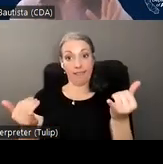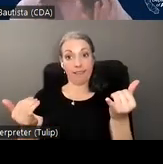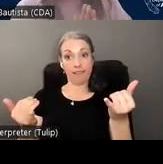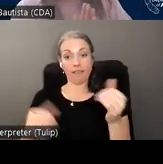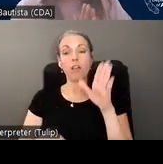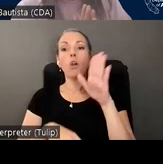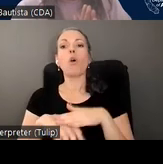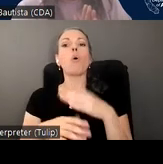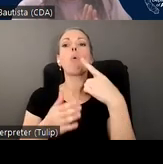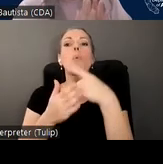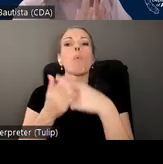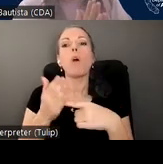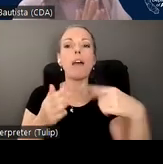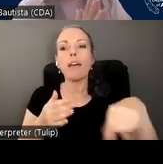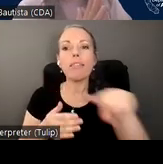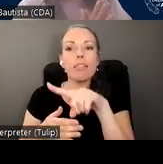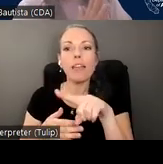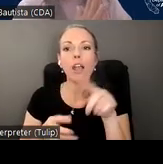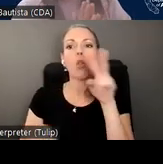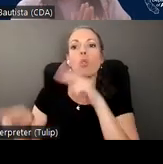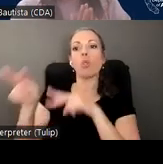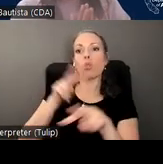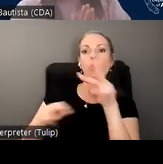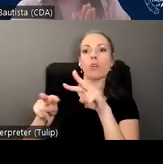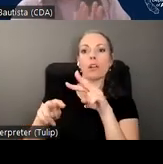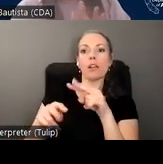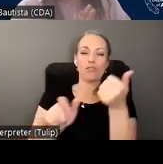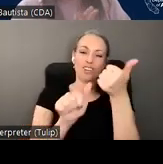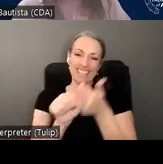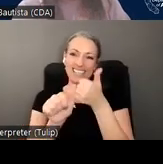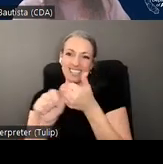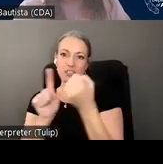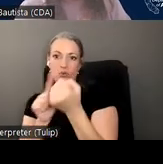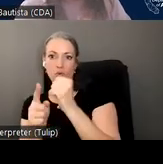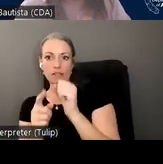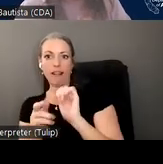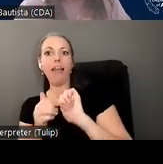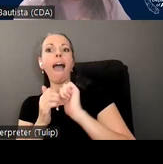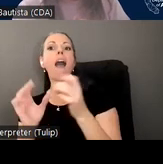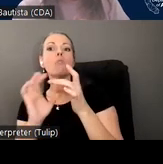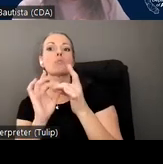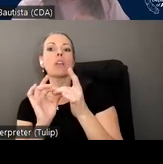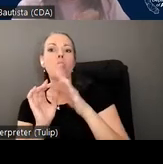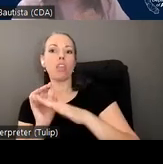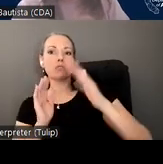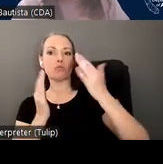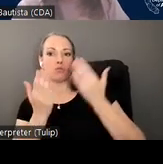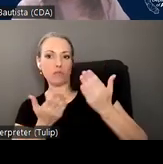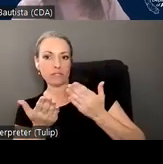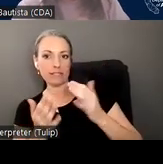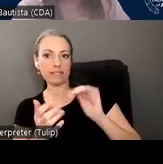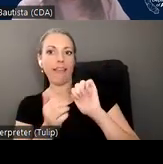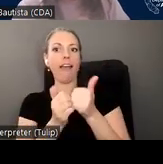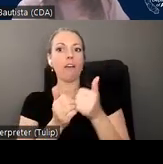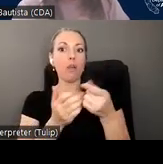what it is that they would look at in each of these cases, how they would associate their services, how they